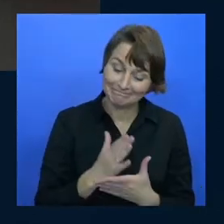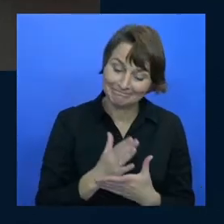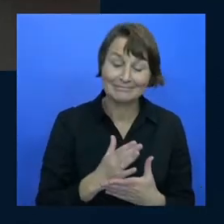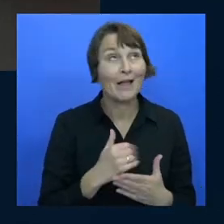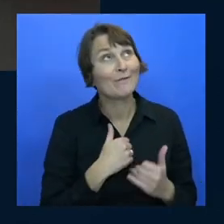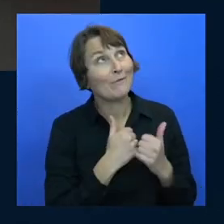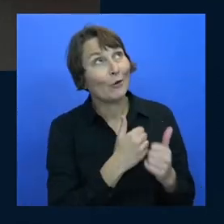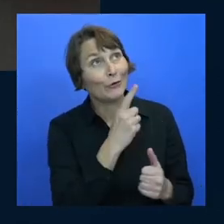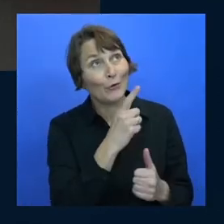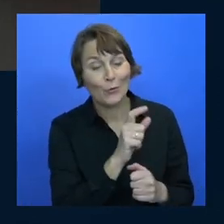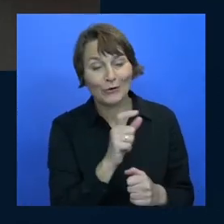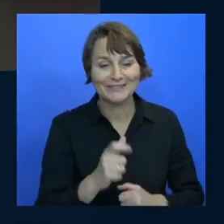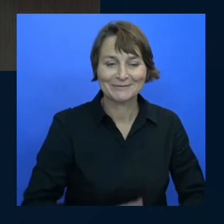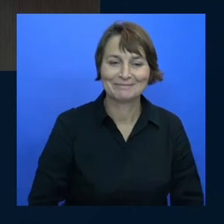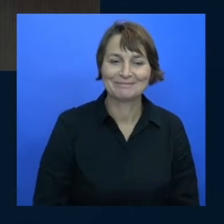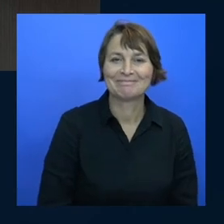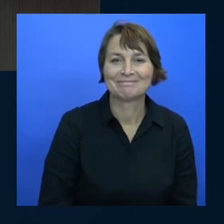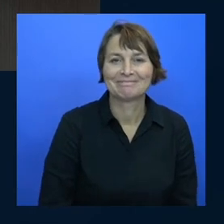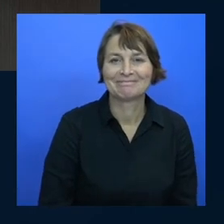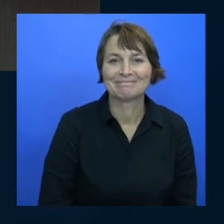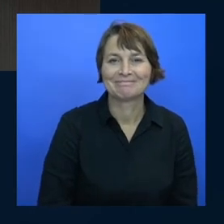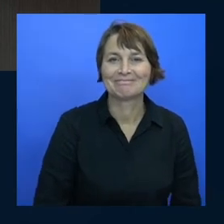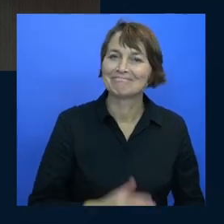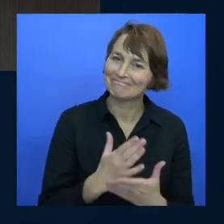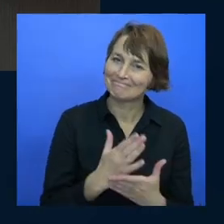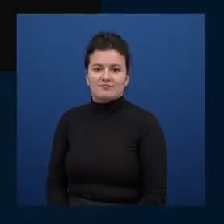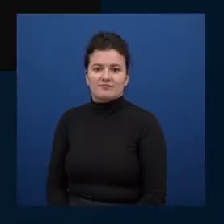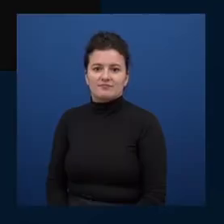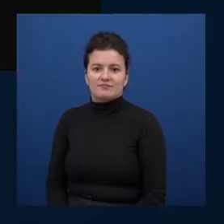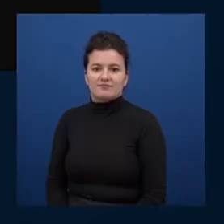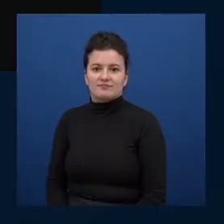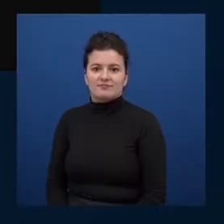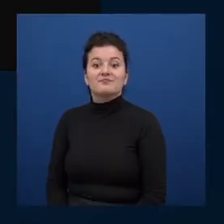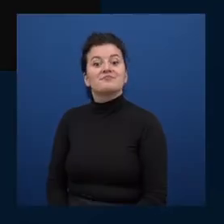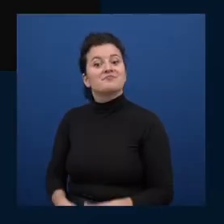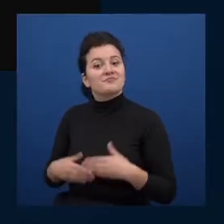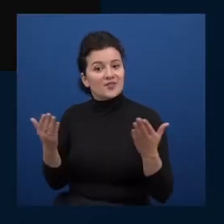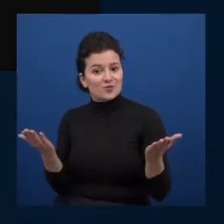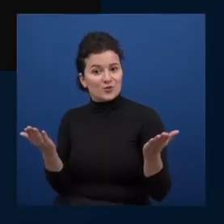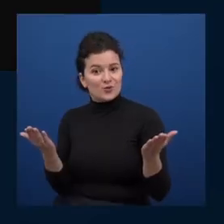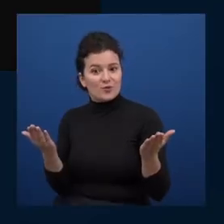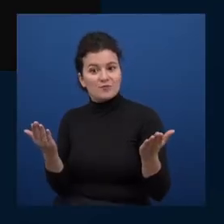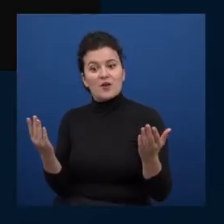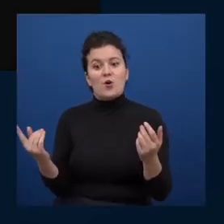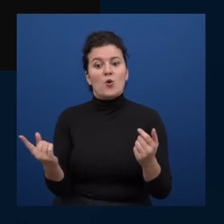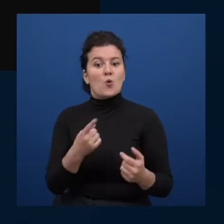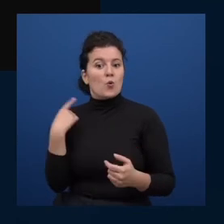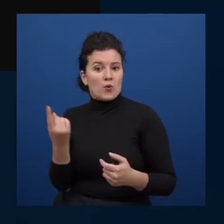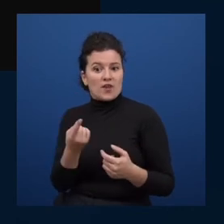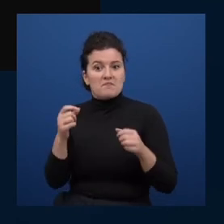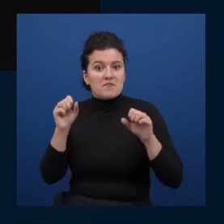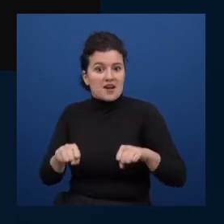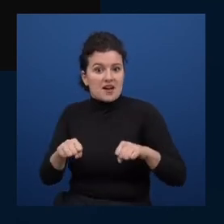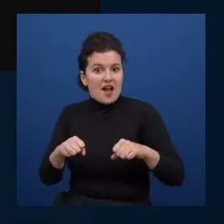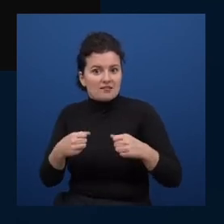you're exactly right you're exactly right so what can we make then what's a great